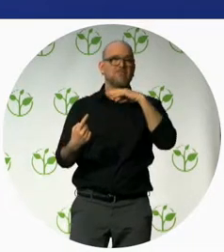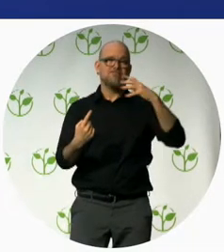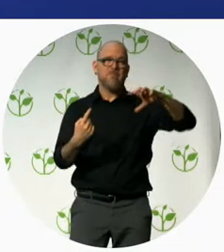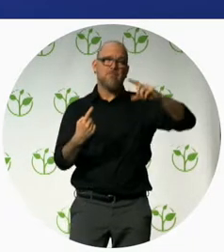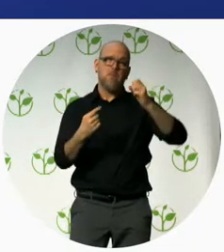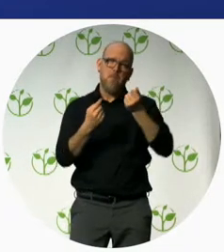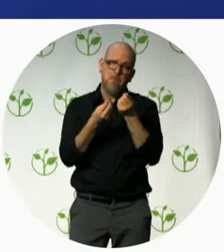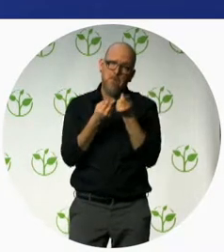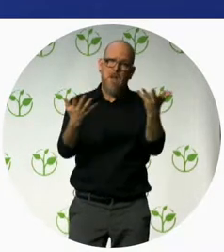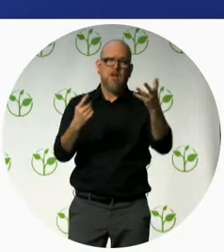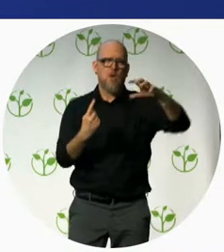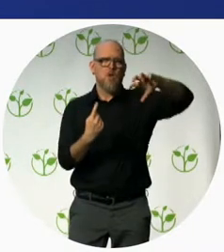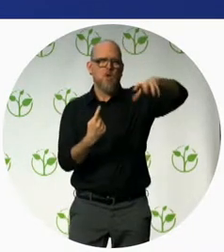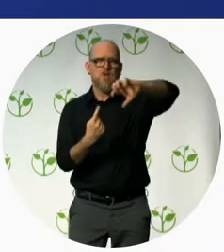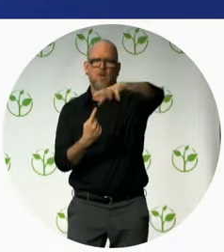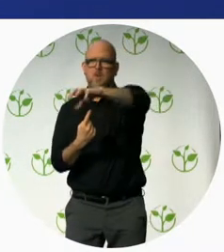low